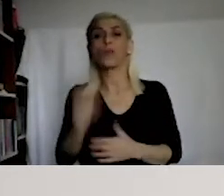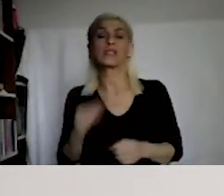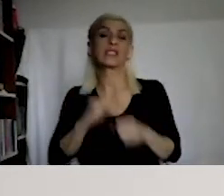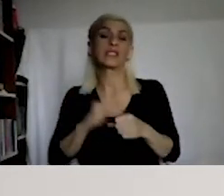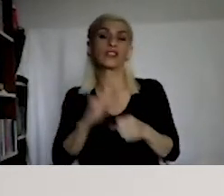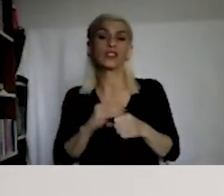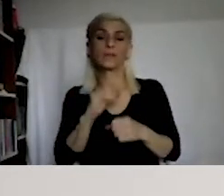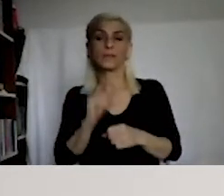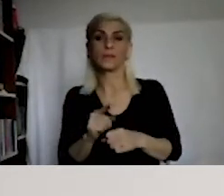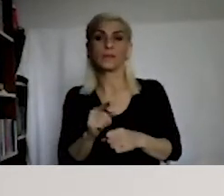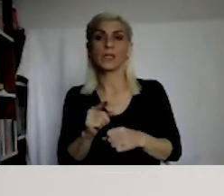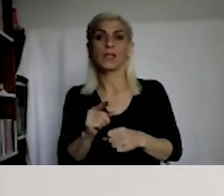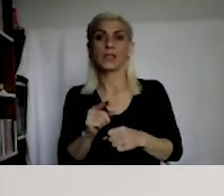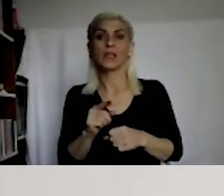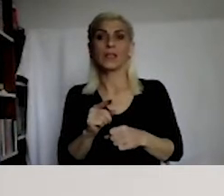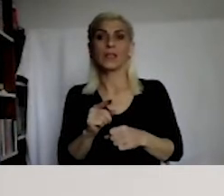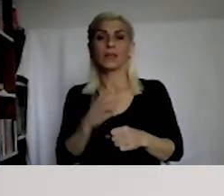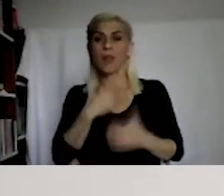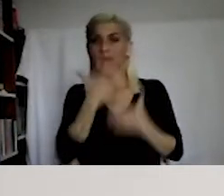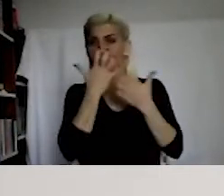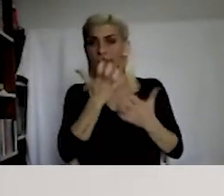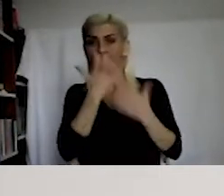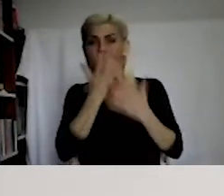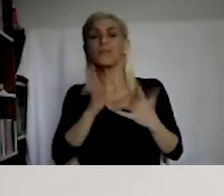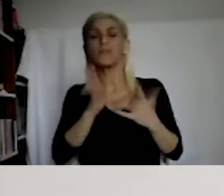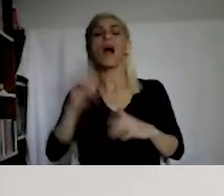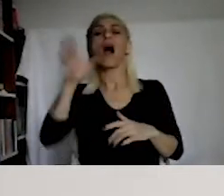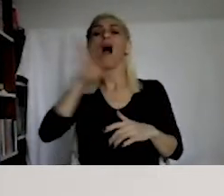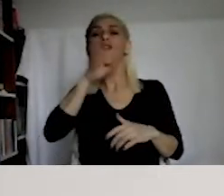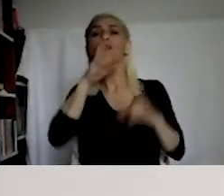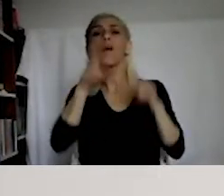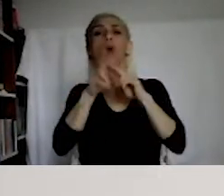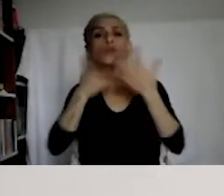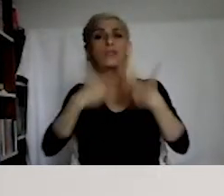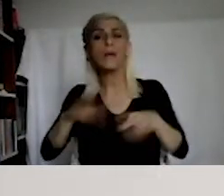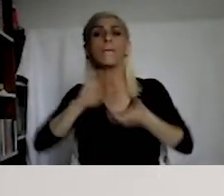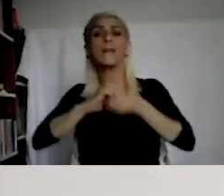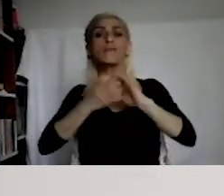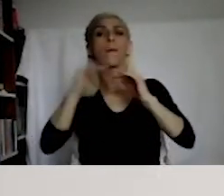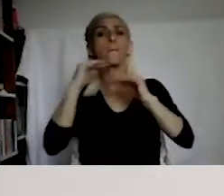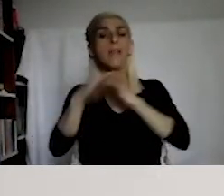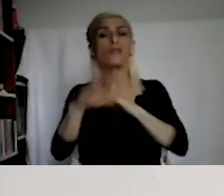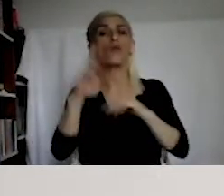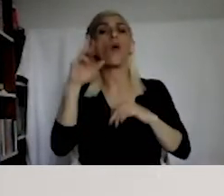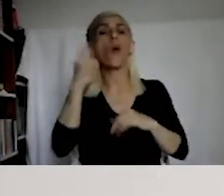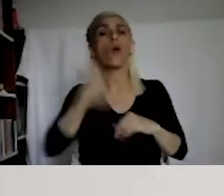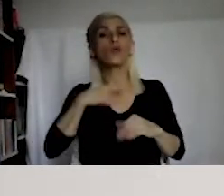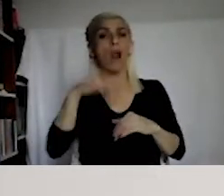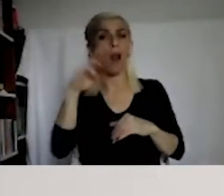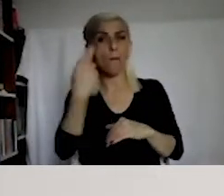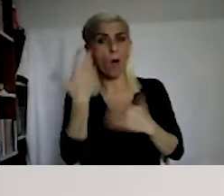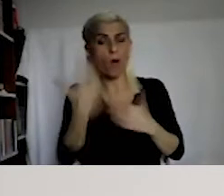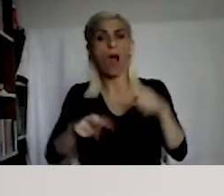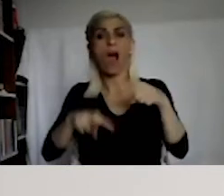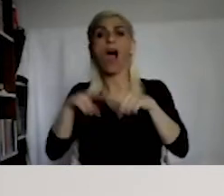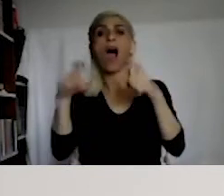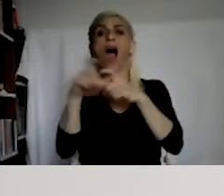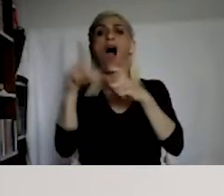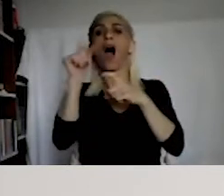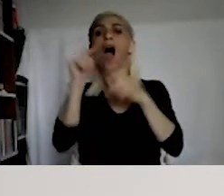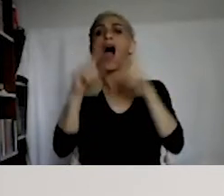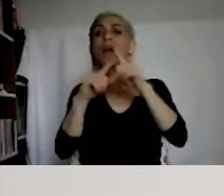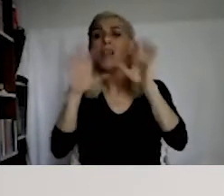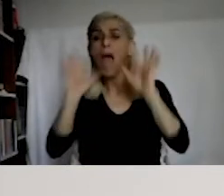recommendations made by the Council of Europe, the UN special reporters, and OSCE suggest Turkey to